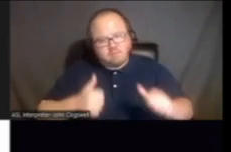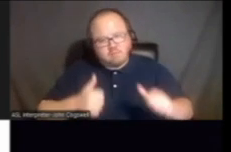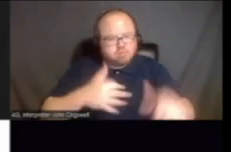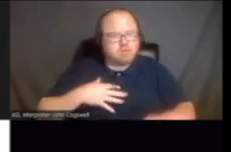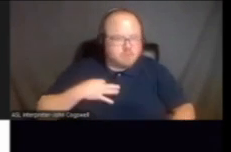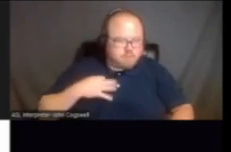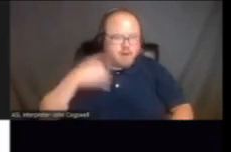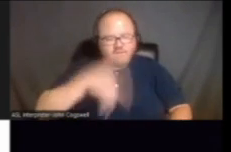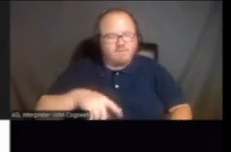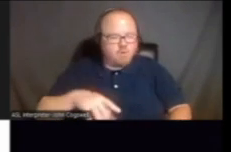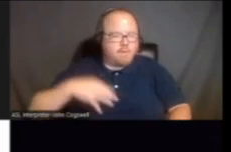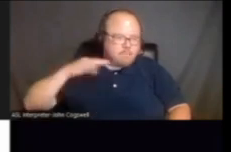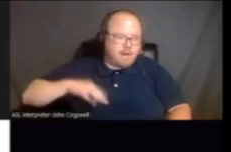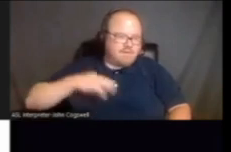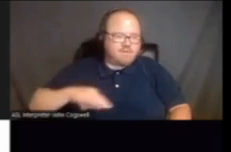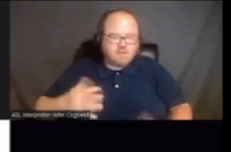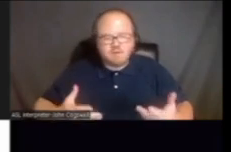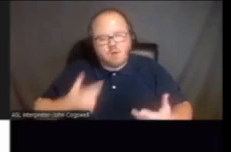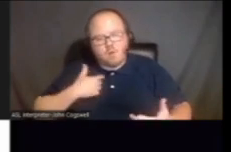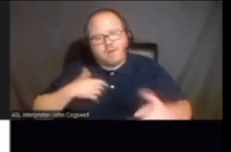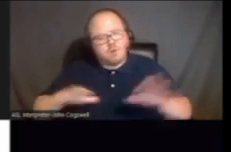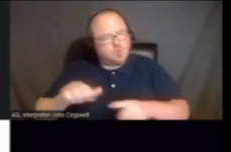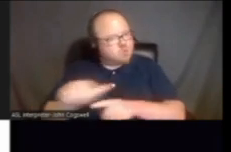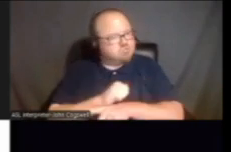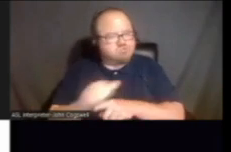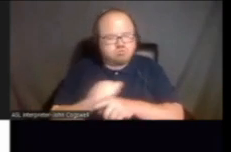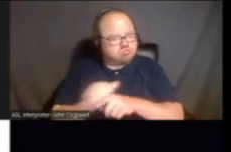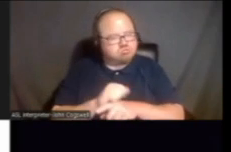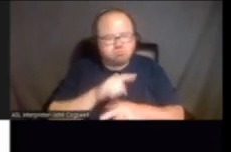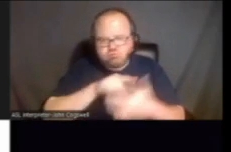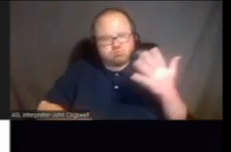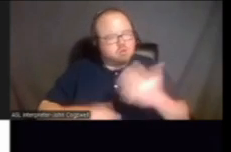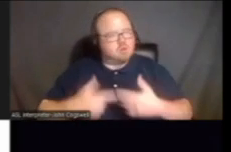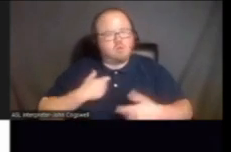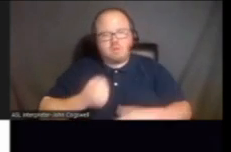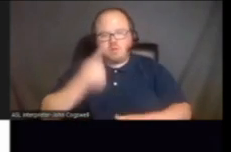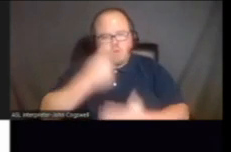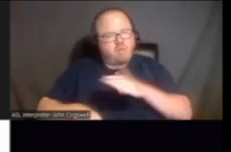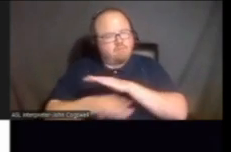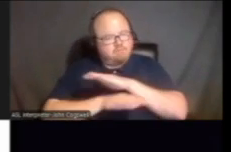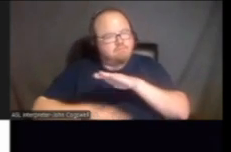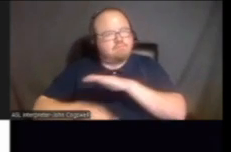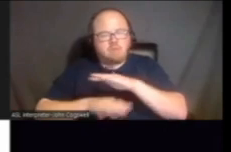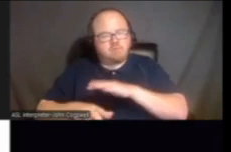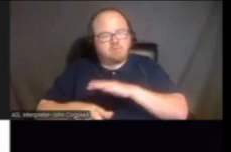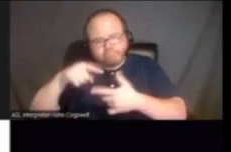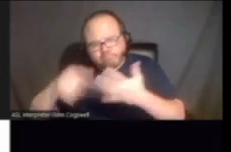for benefits. And so we do those trainings as well, understanding what are some of the basics to